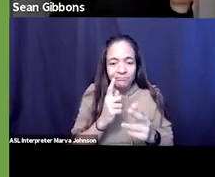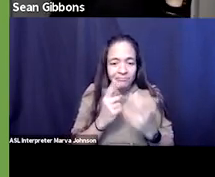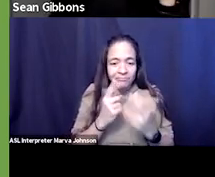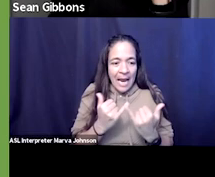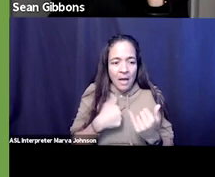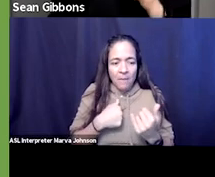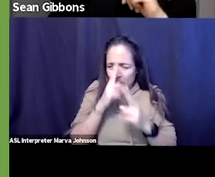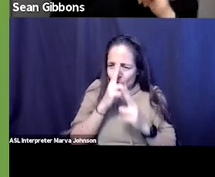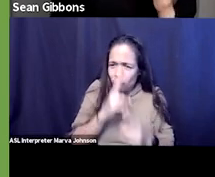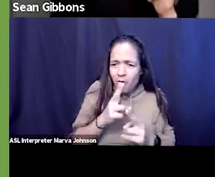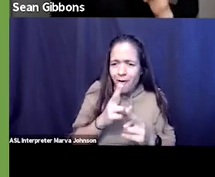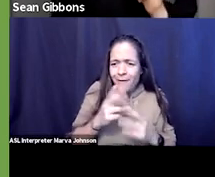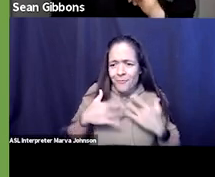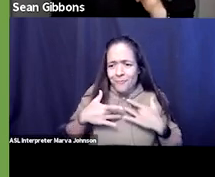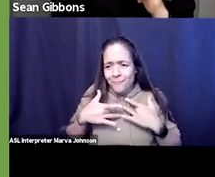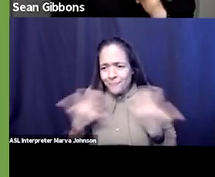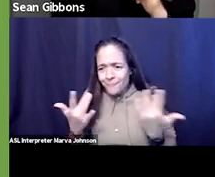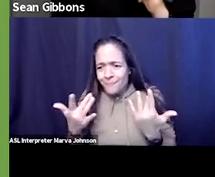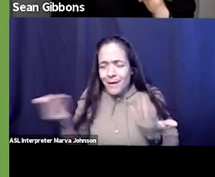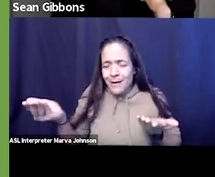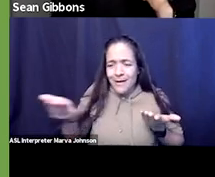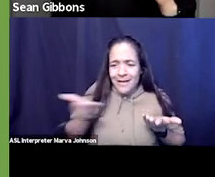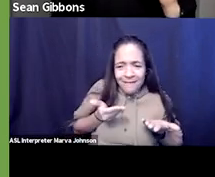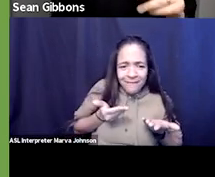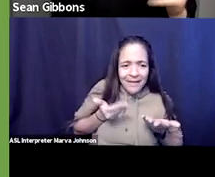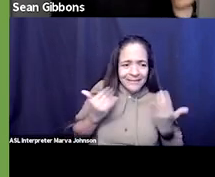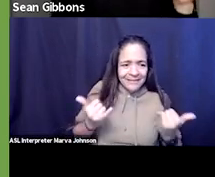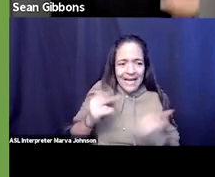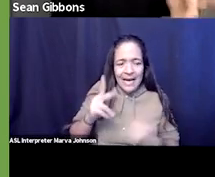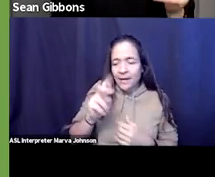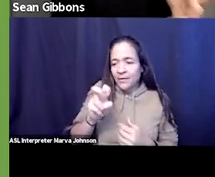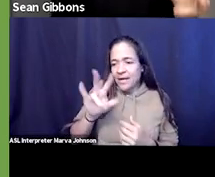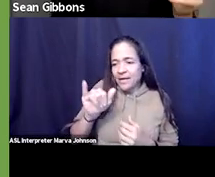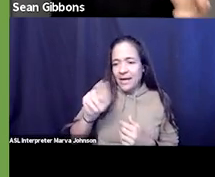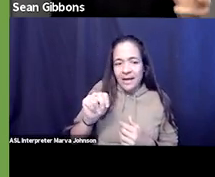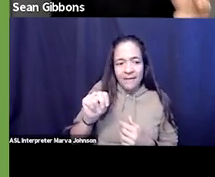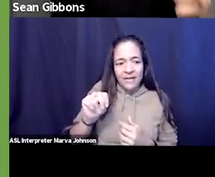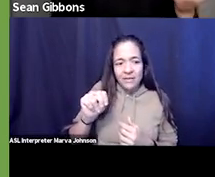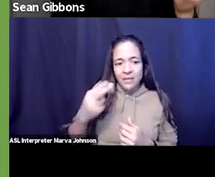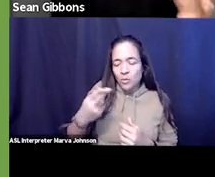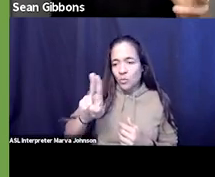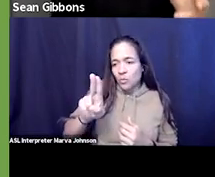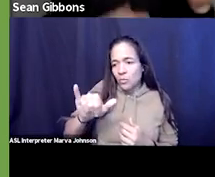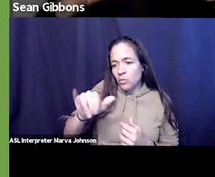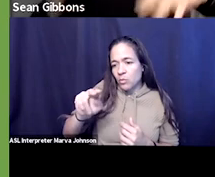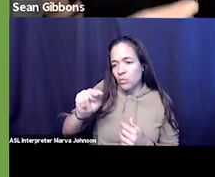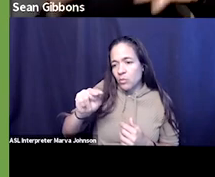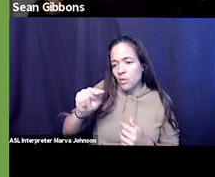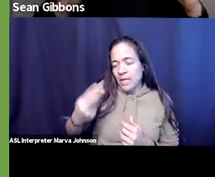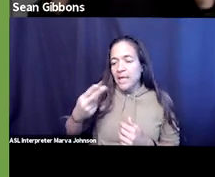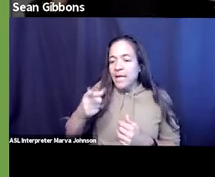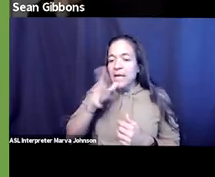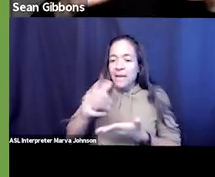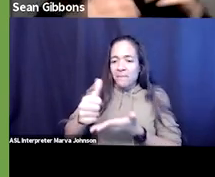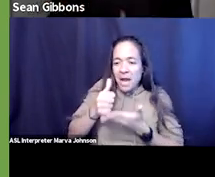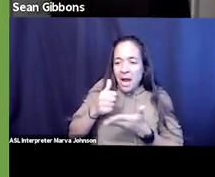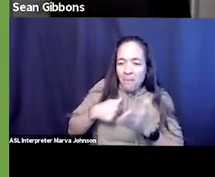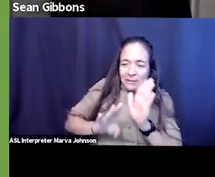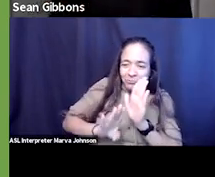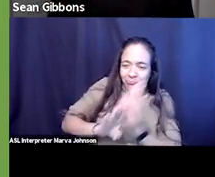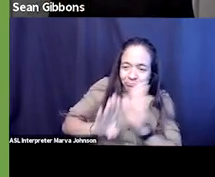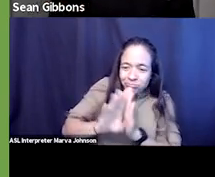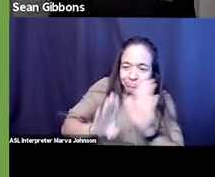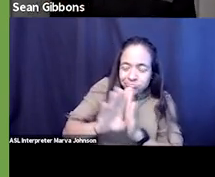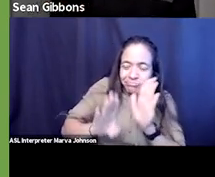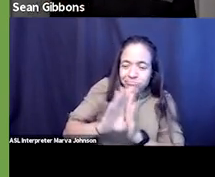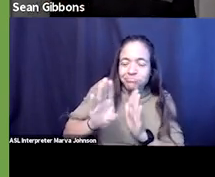honor and pleasure to uh invite now to join us kevin when kevin has been behind the scenes helping us design and build v plus